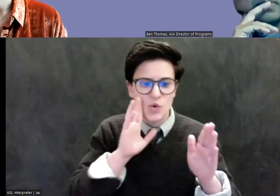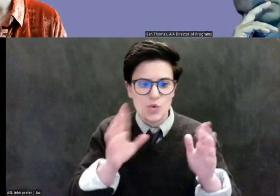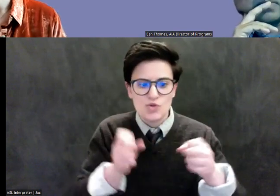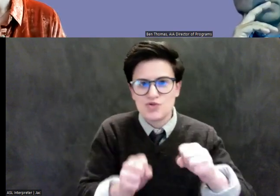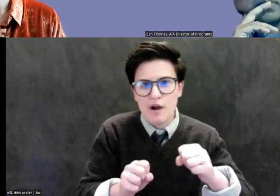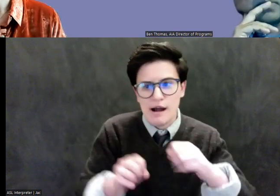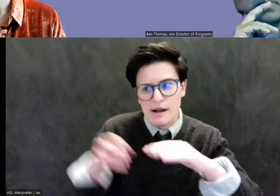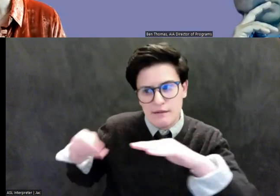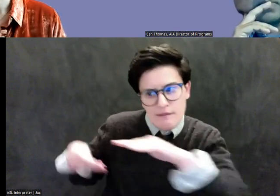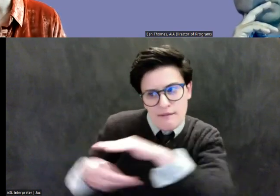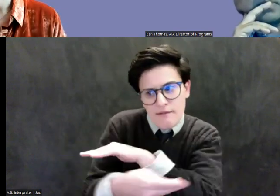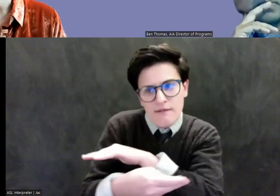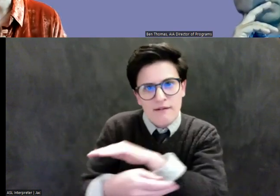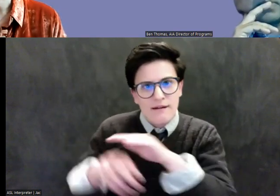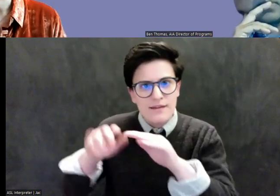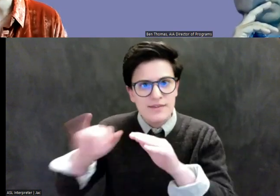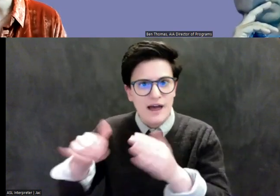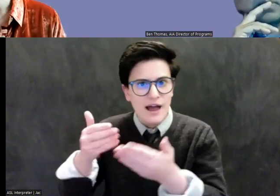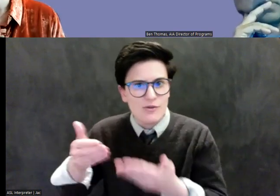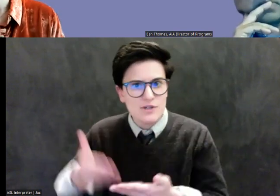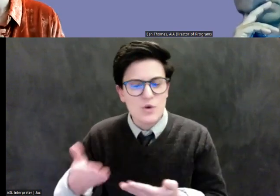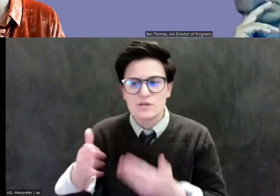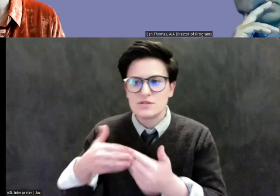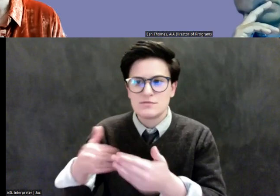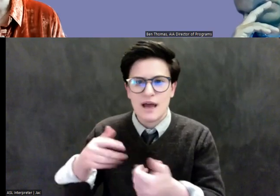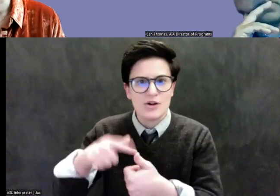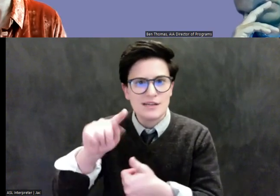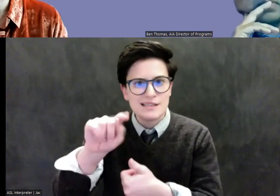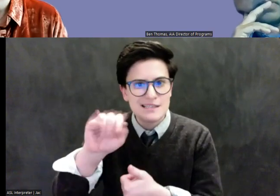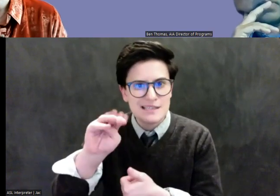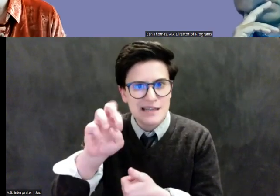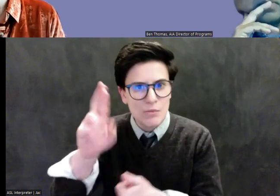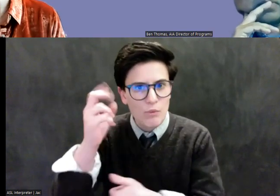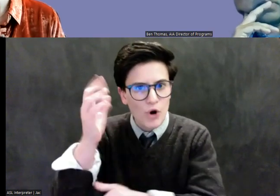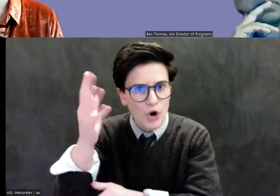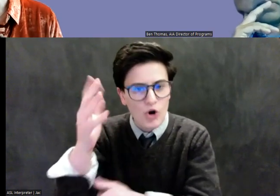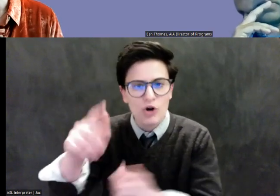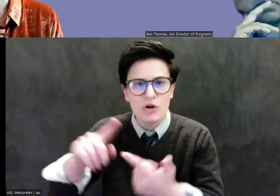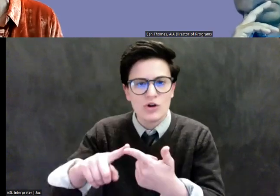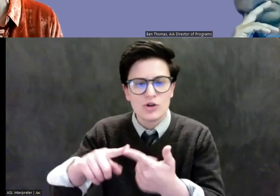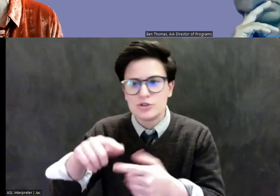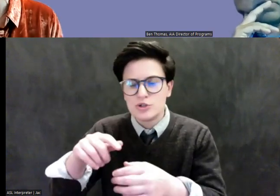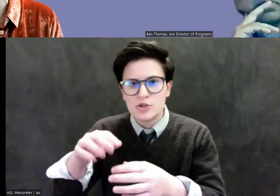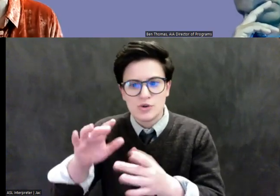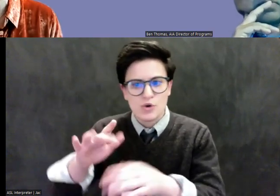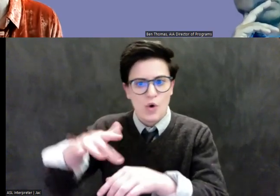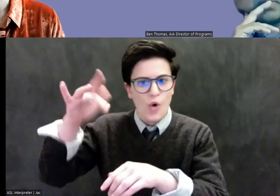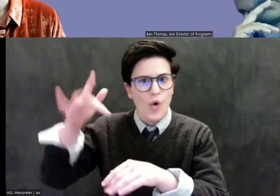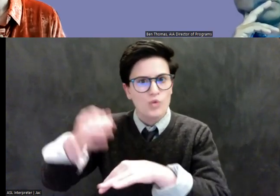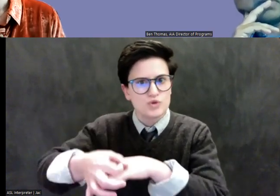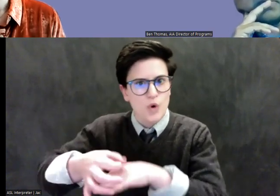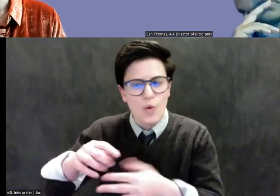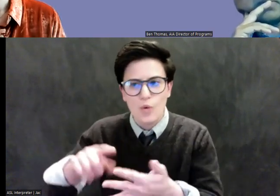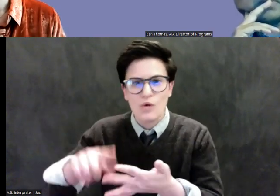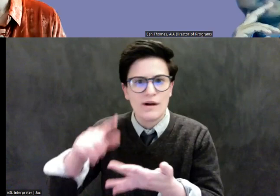the resource is timber, whether it's gemstones, whether it's gold or in this case, antiquities.